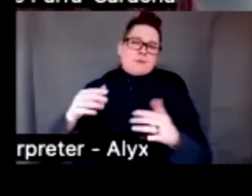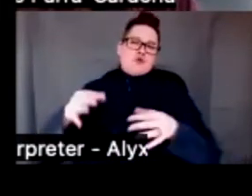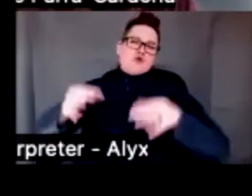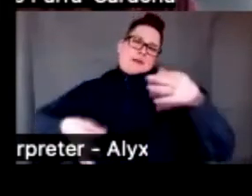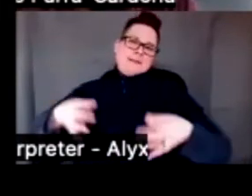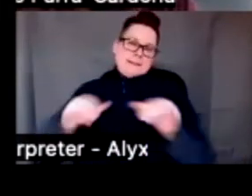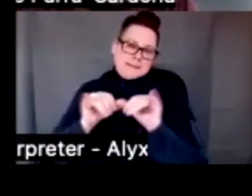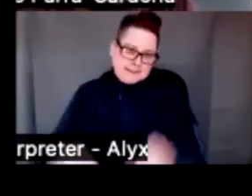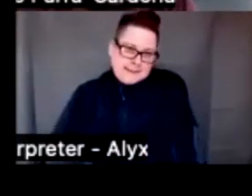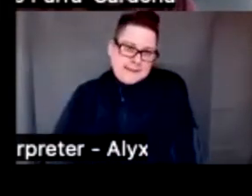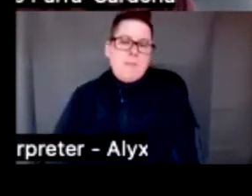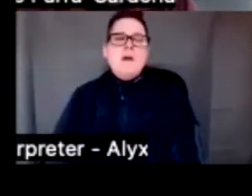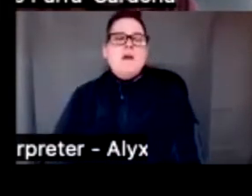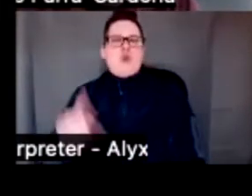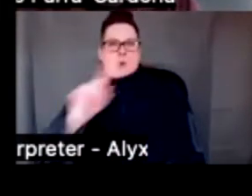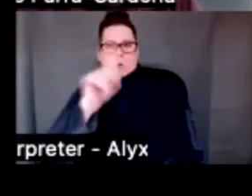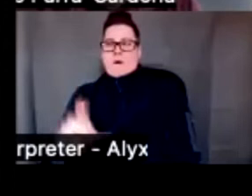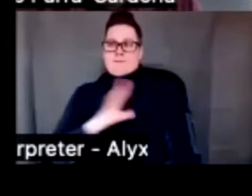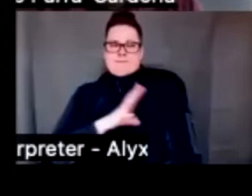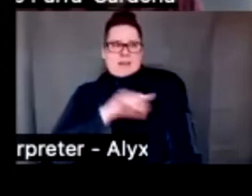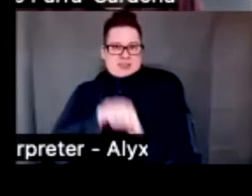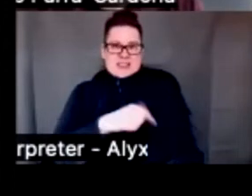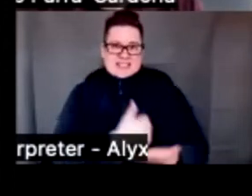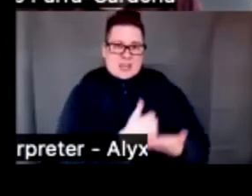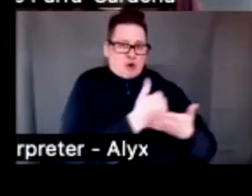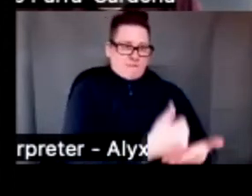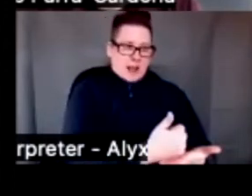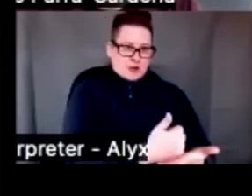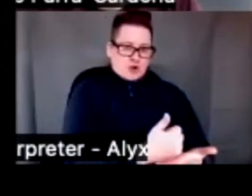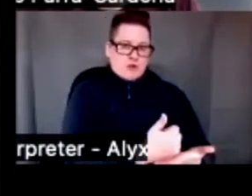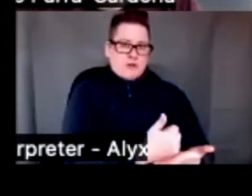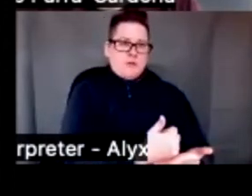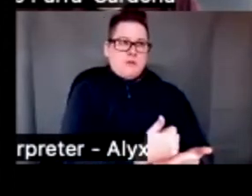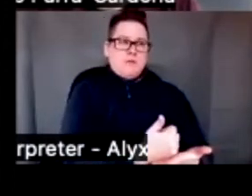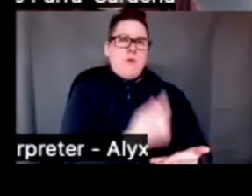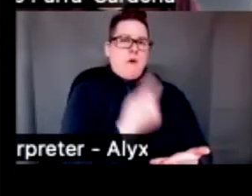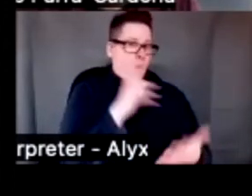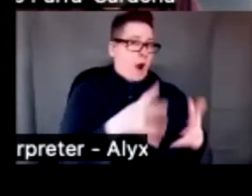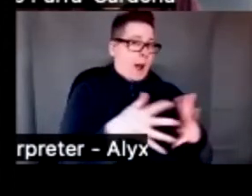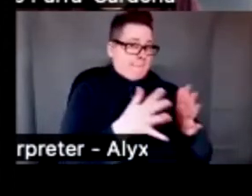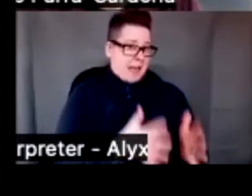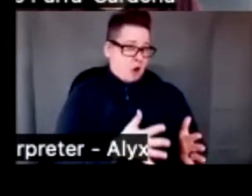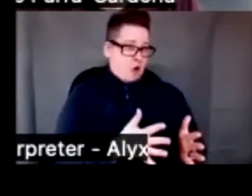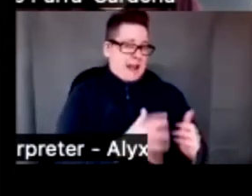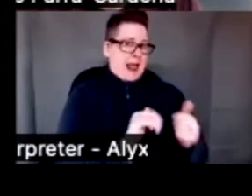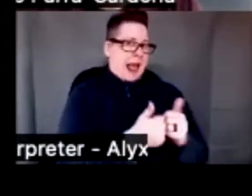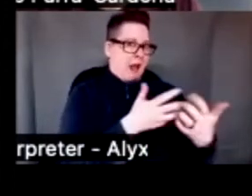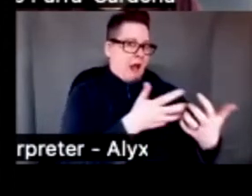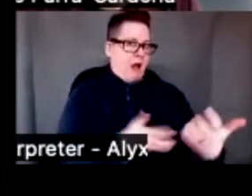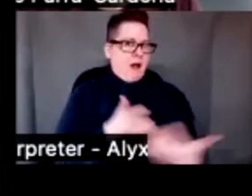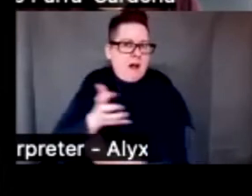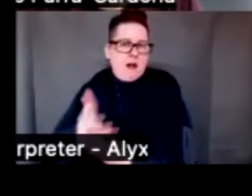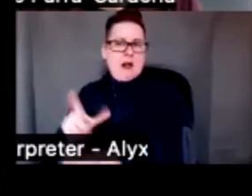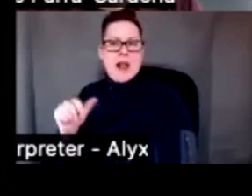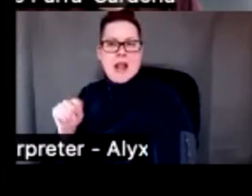to transport an intervention that was originally adapted for your American populations to Latino populations without